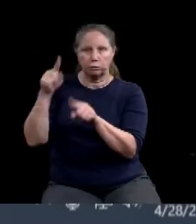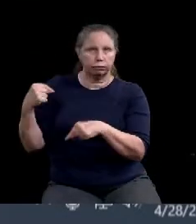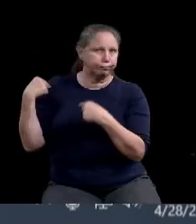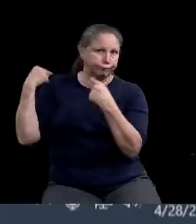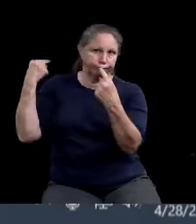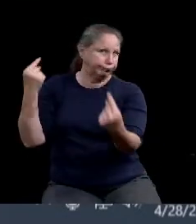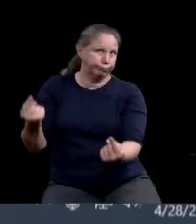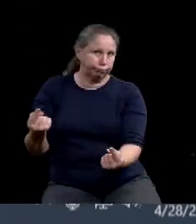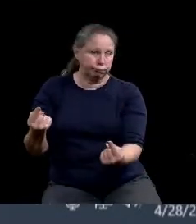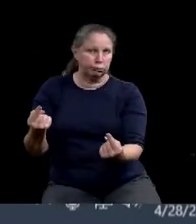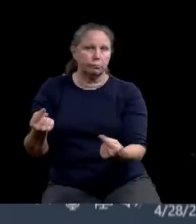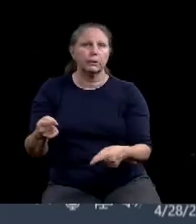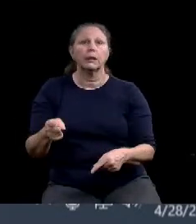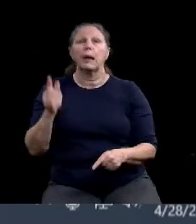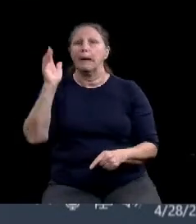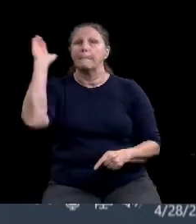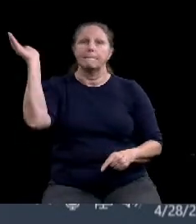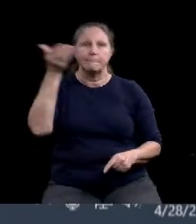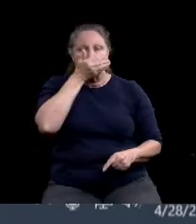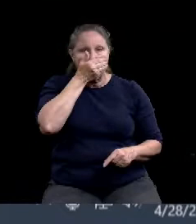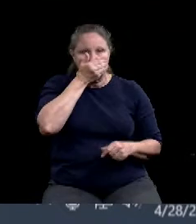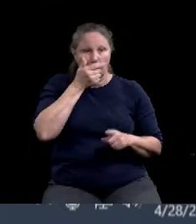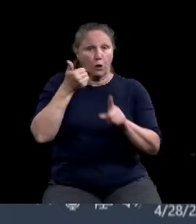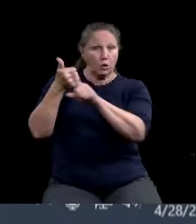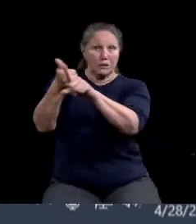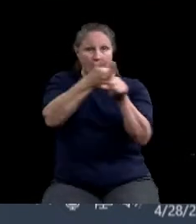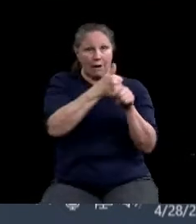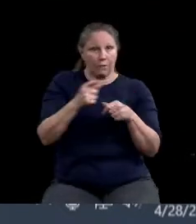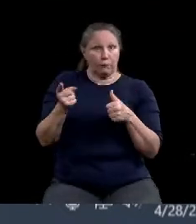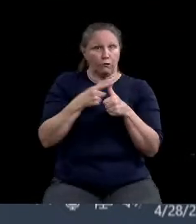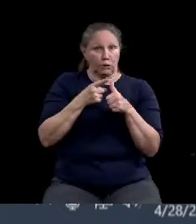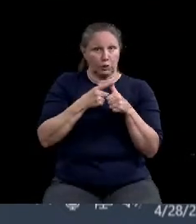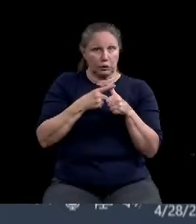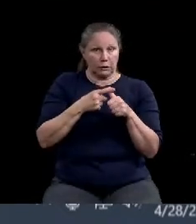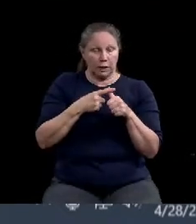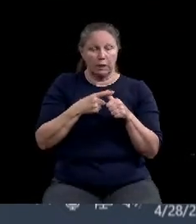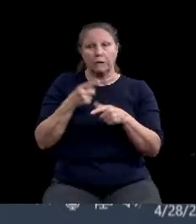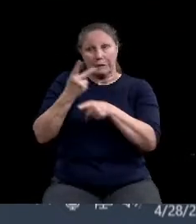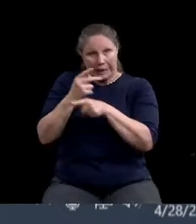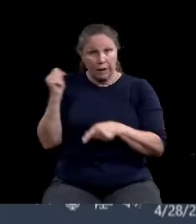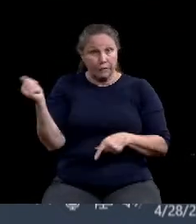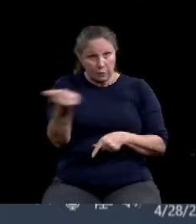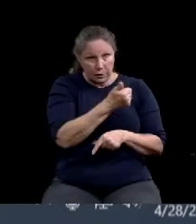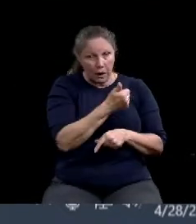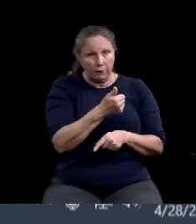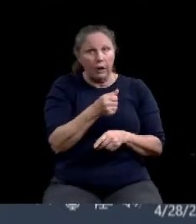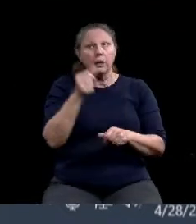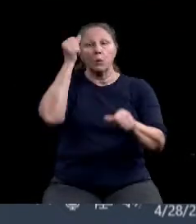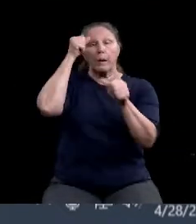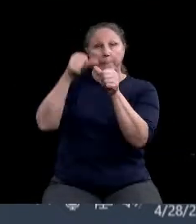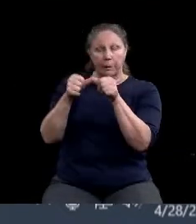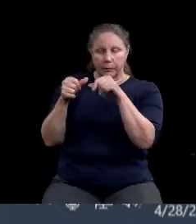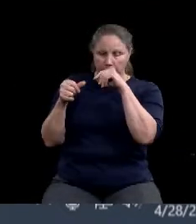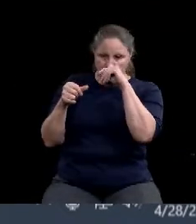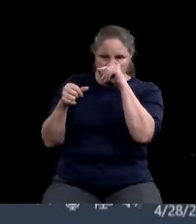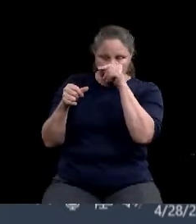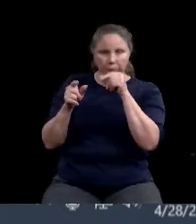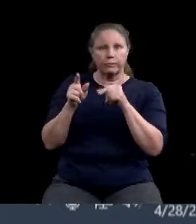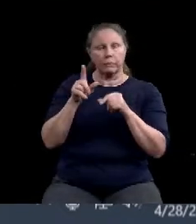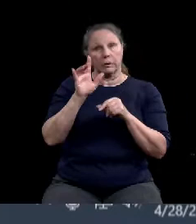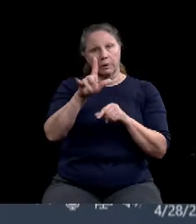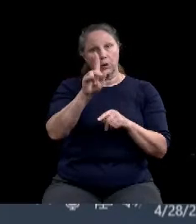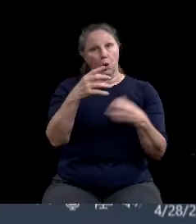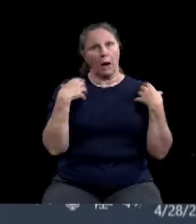So remember to take care of yourself and be mindful of your health and well-being when making the decisions. We do need to